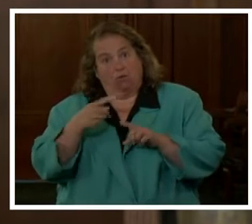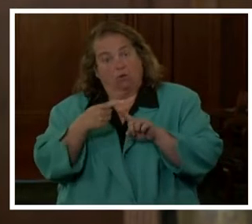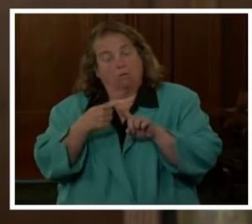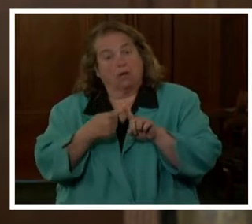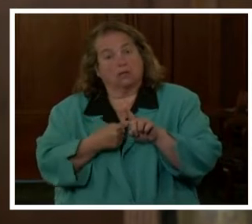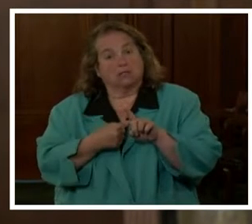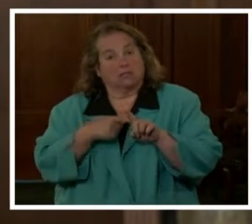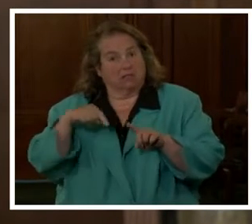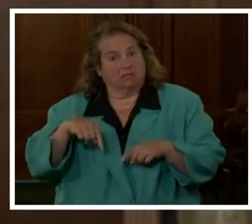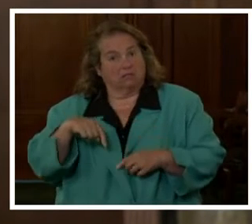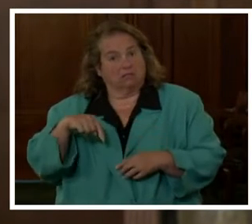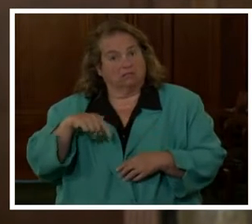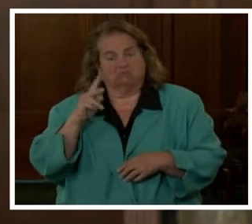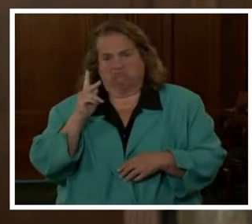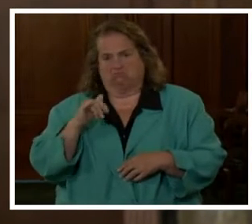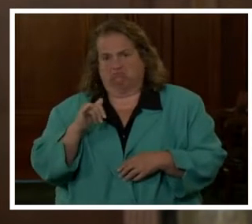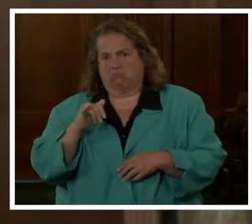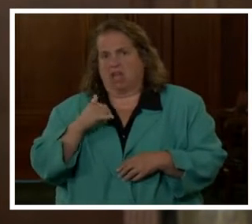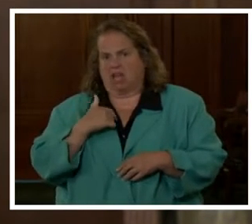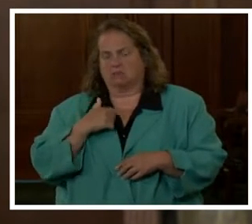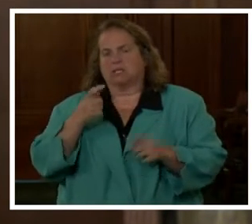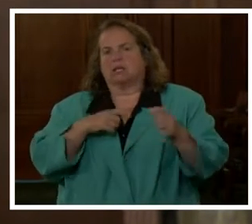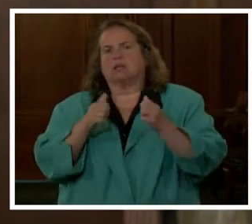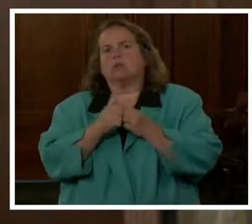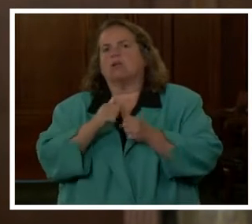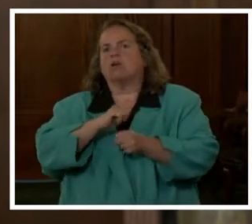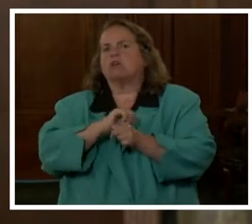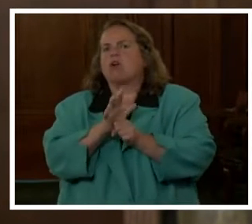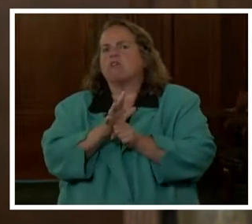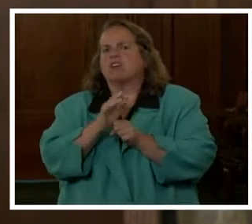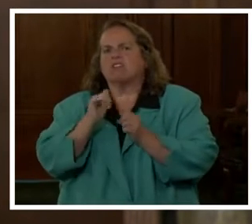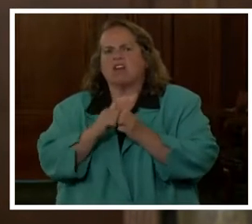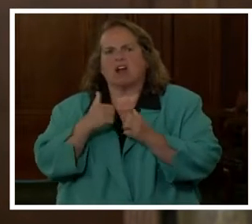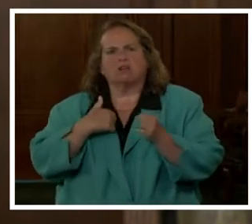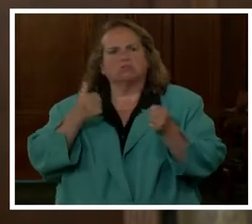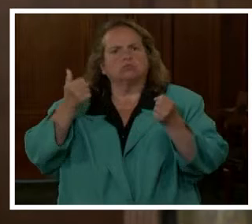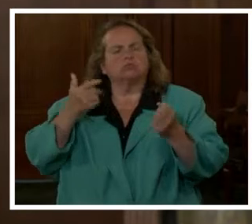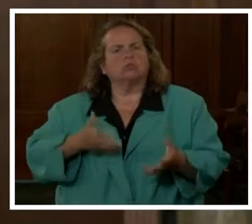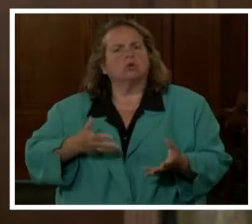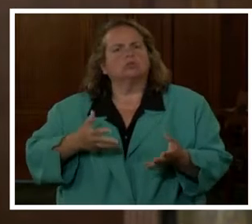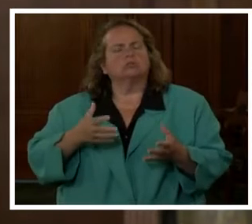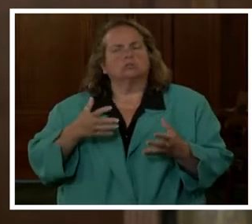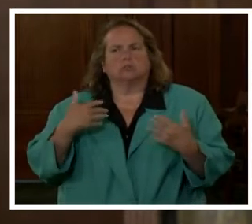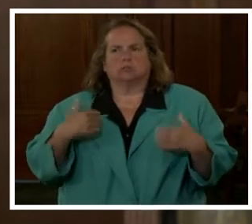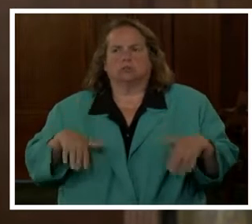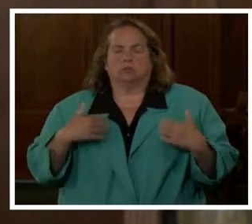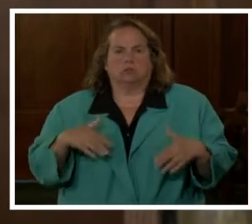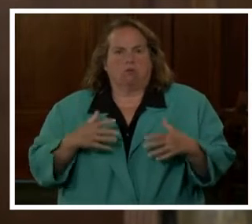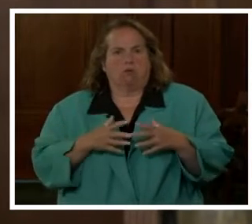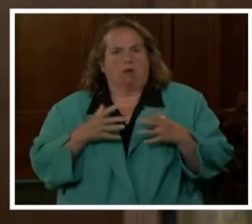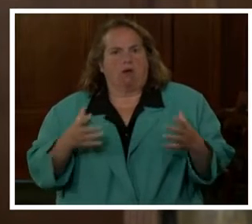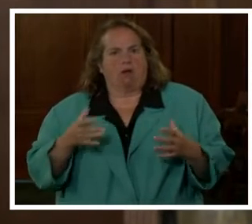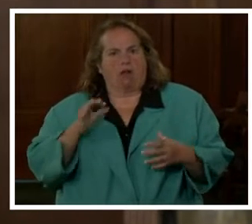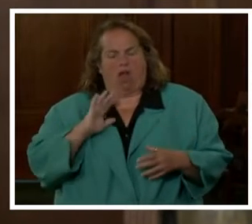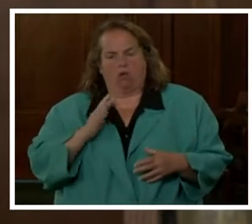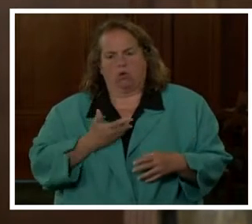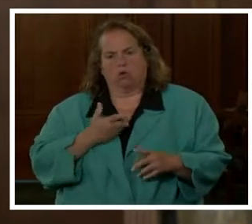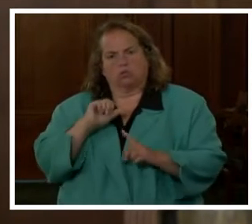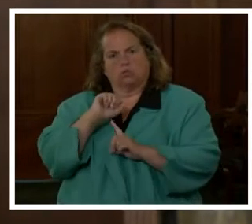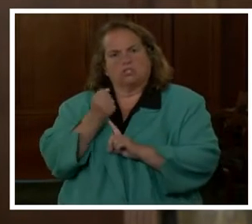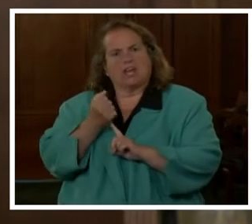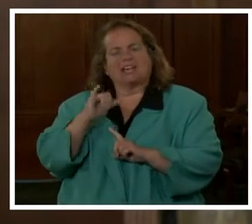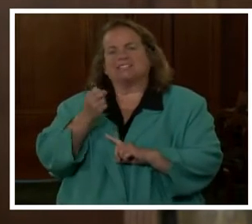this Commonwealth has been dealing with the pandemic that is laid bare and put on full display our society's